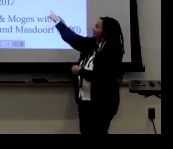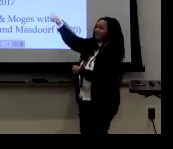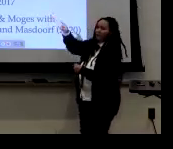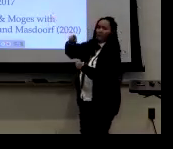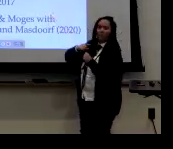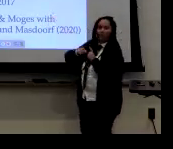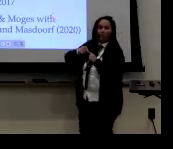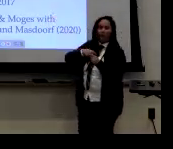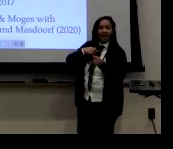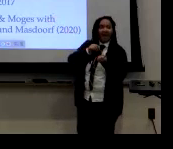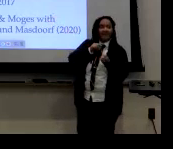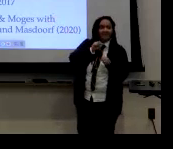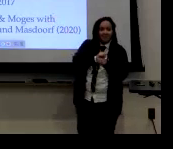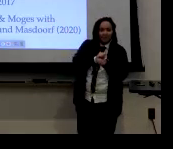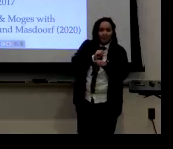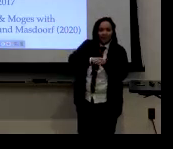published paper.